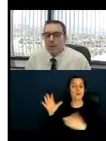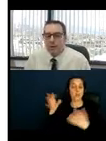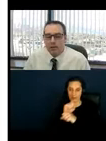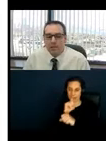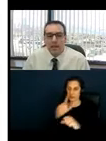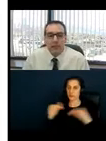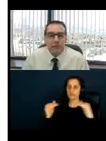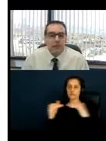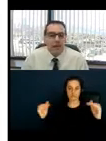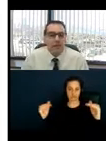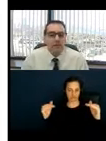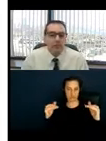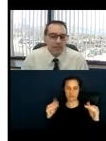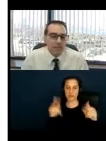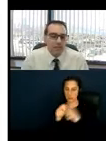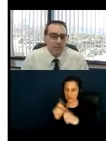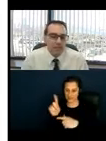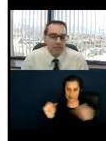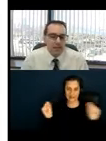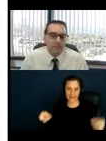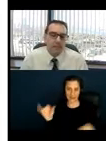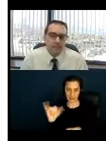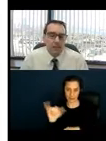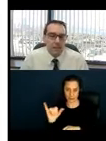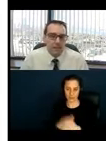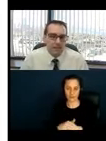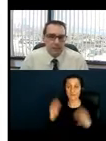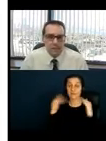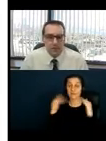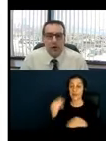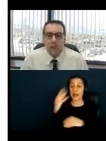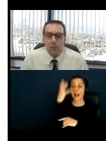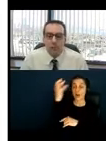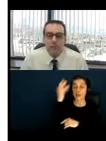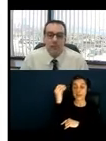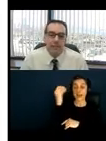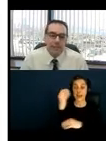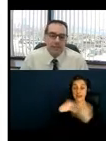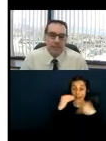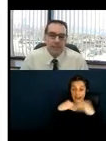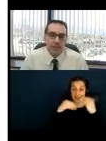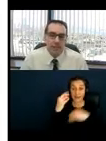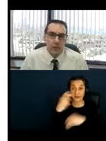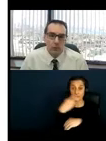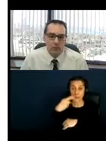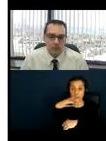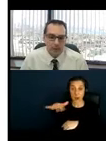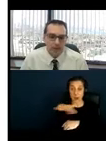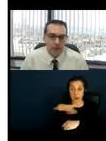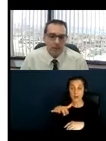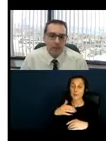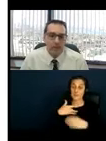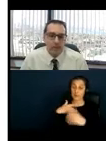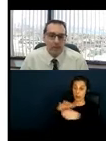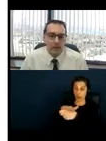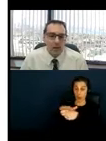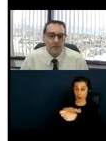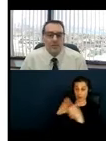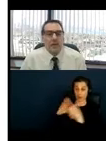as most parklets and outdoor dining for restaurants, cafes, and other businesses are approved and licensed by the local municipality,